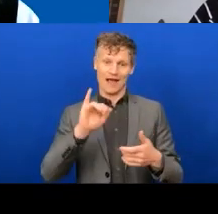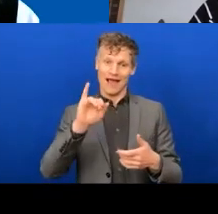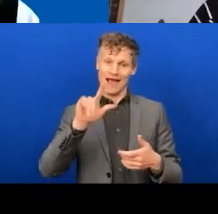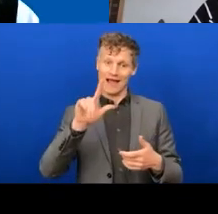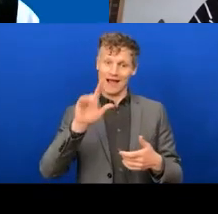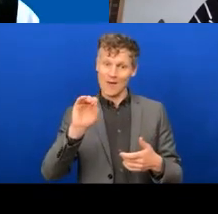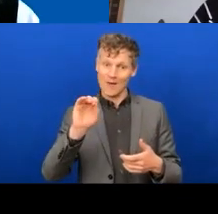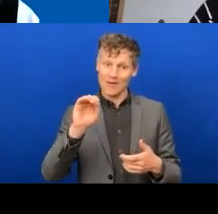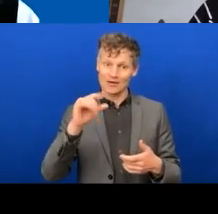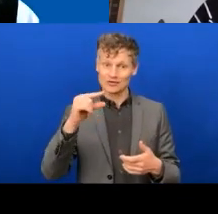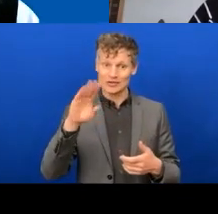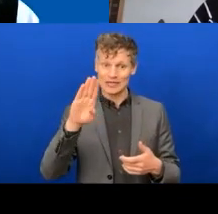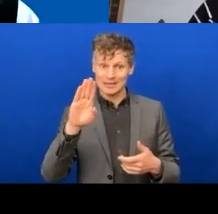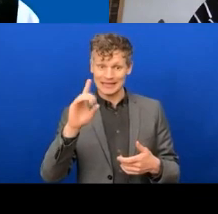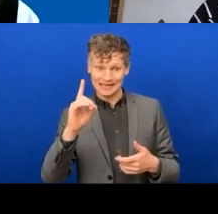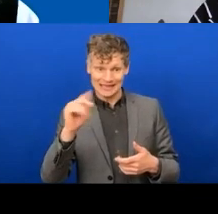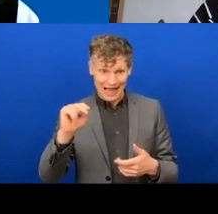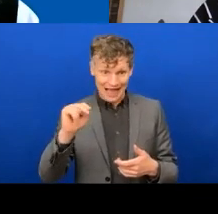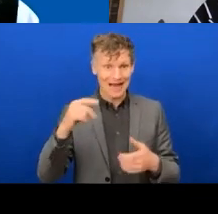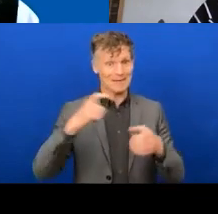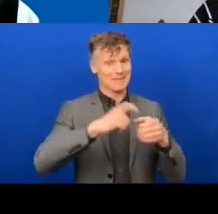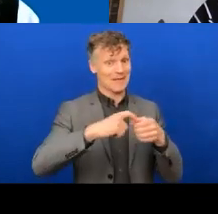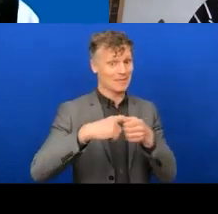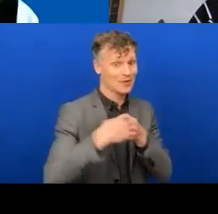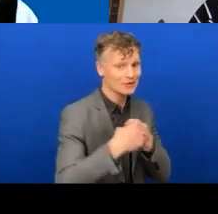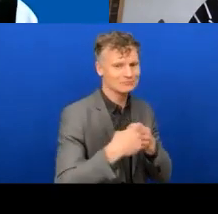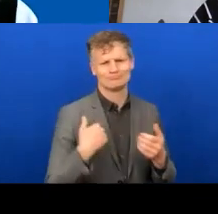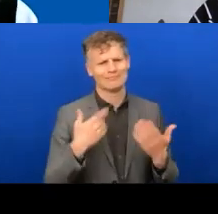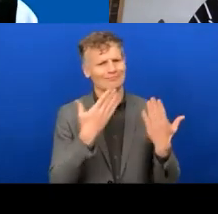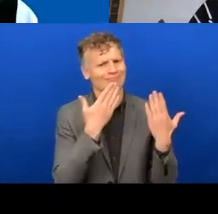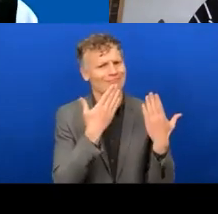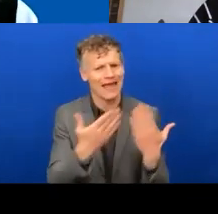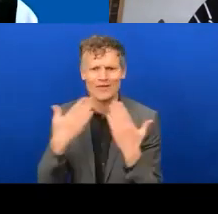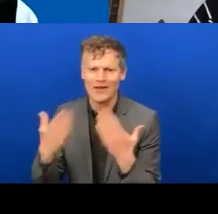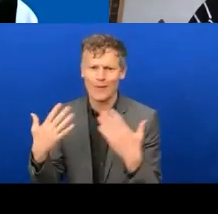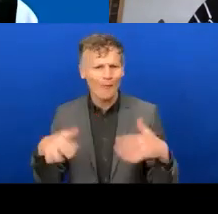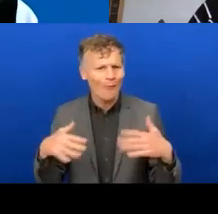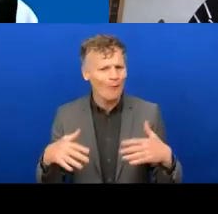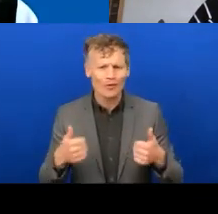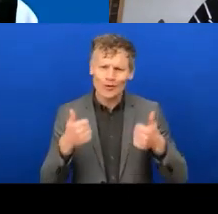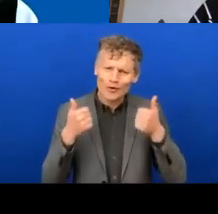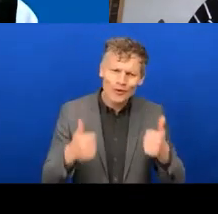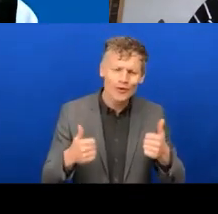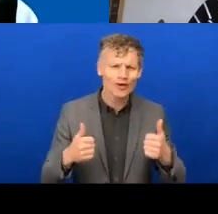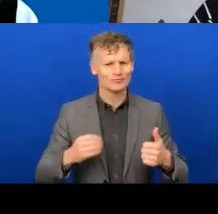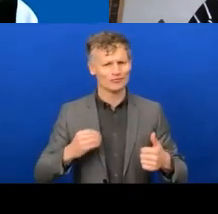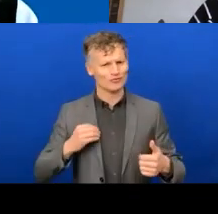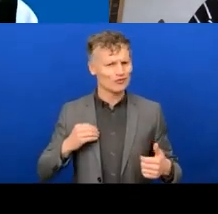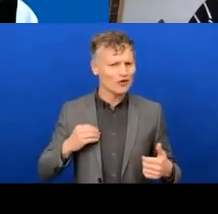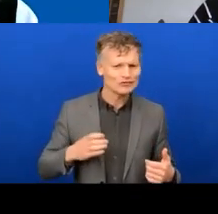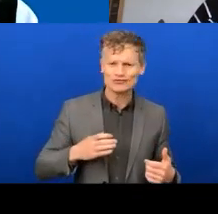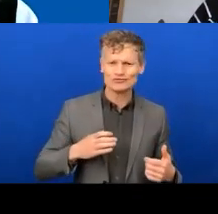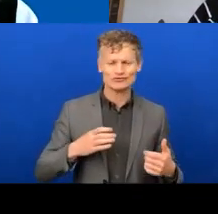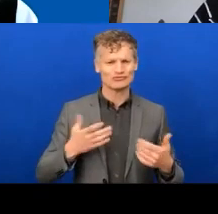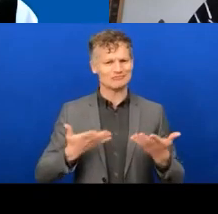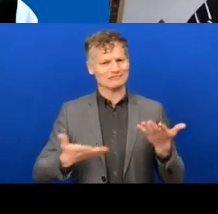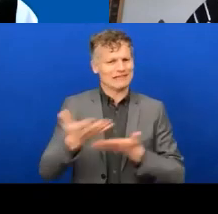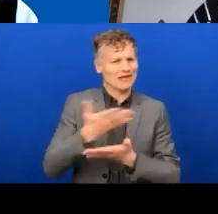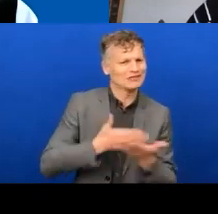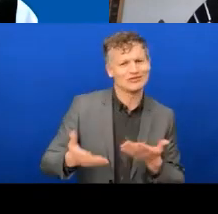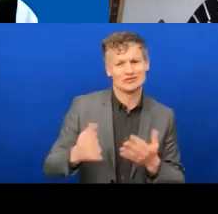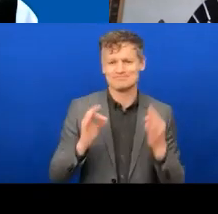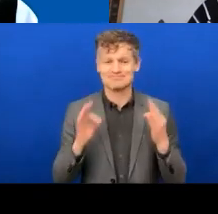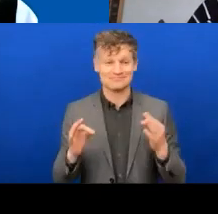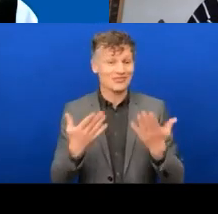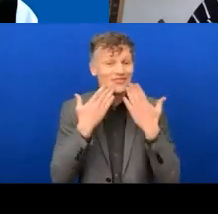expert insights you shared and it's been truly a very rich discussion. So thank you. And thanks also to the audience